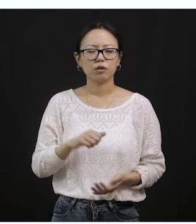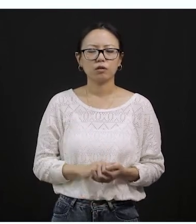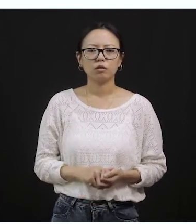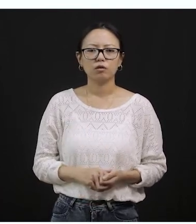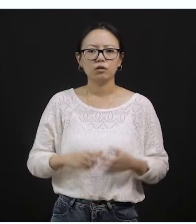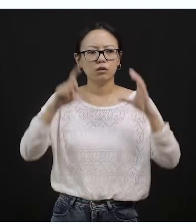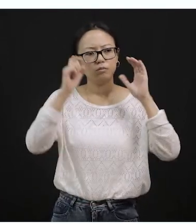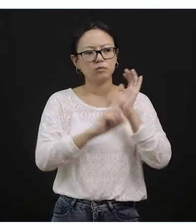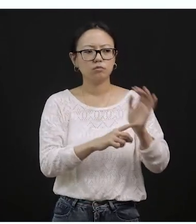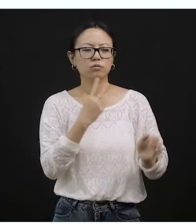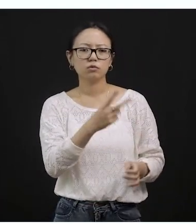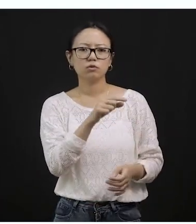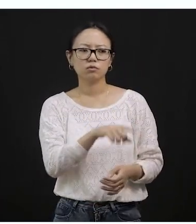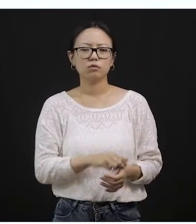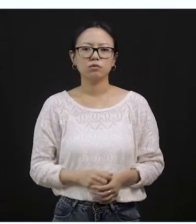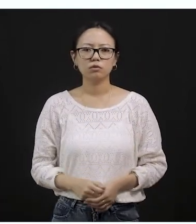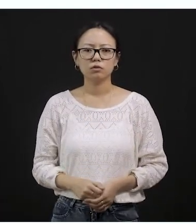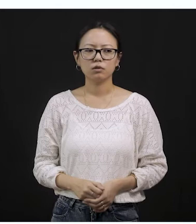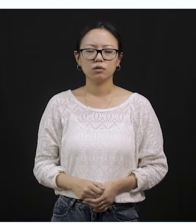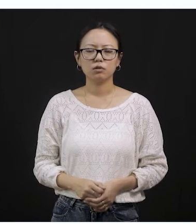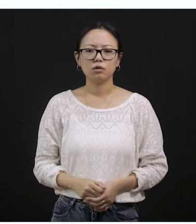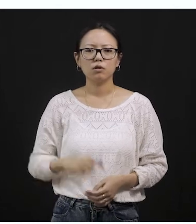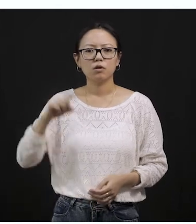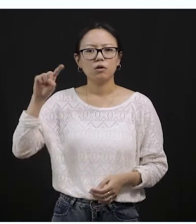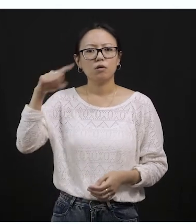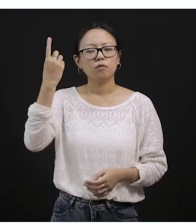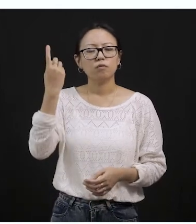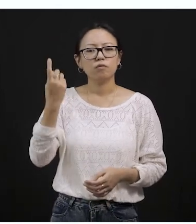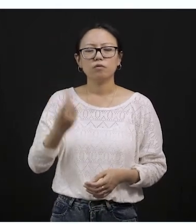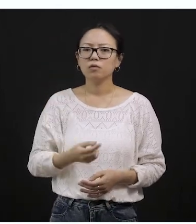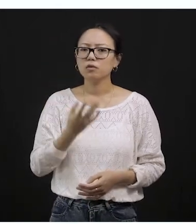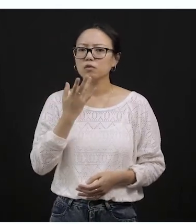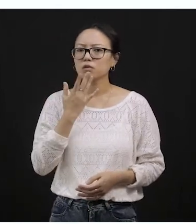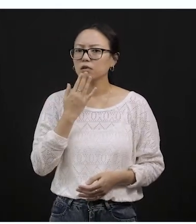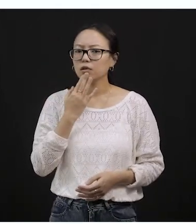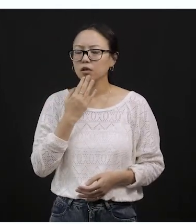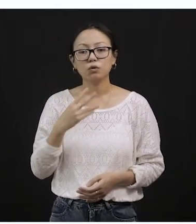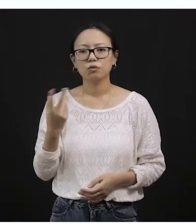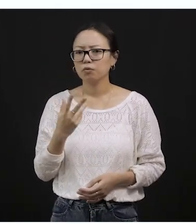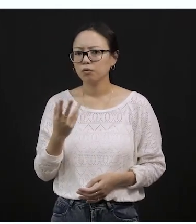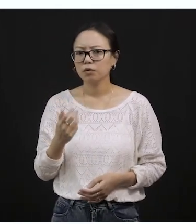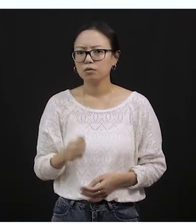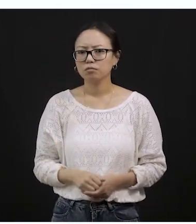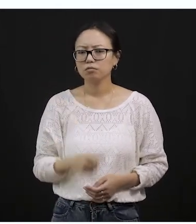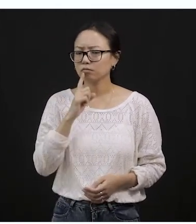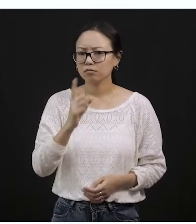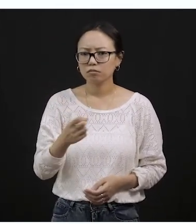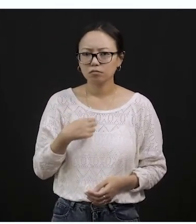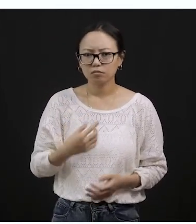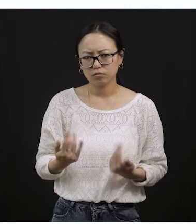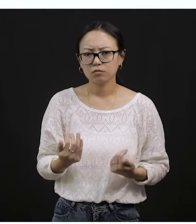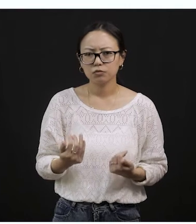flag of India. So the upper portion of the flag is what color, students? Can you tell me?